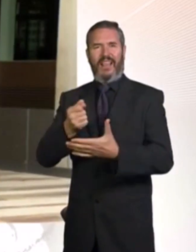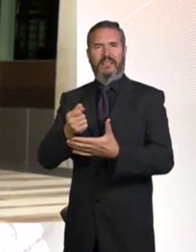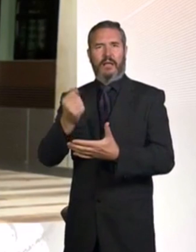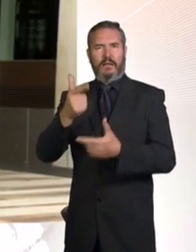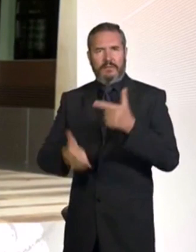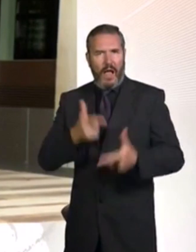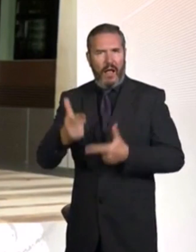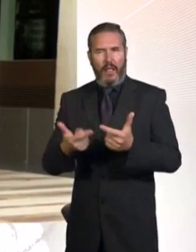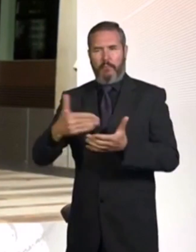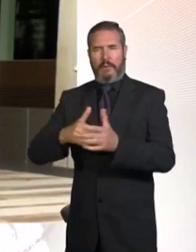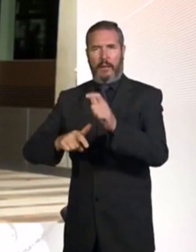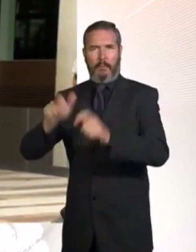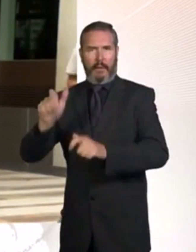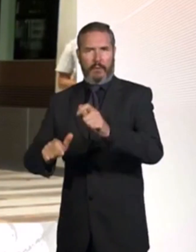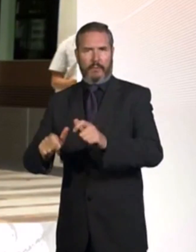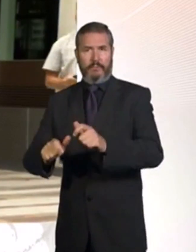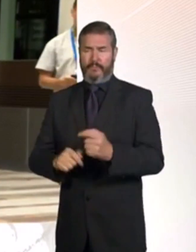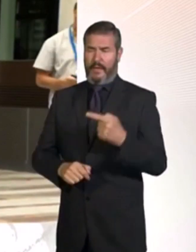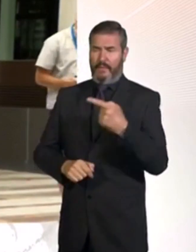The BBC